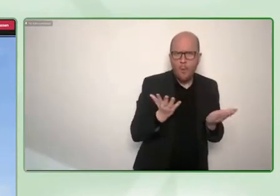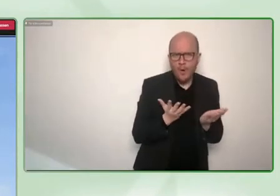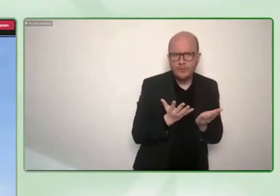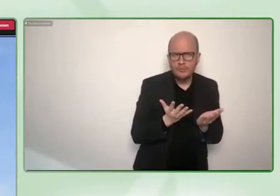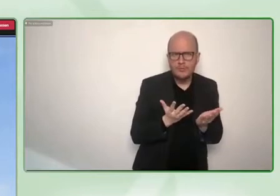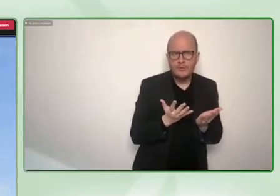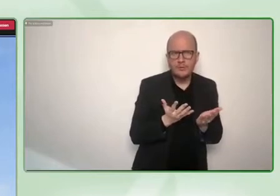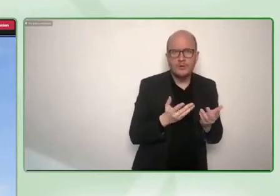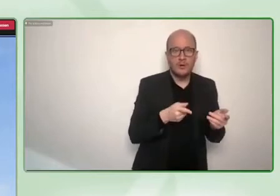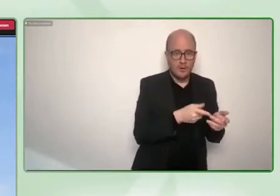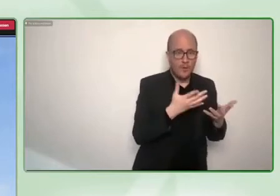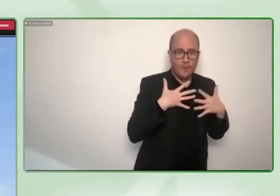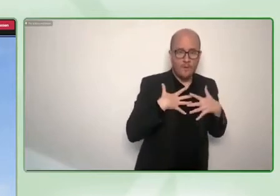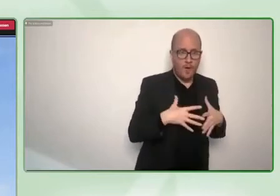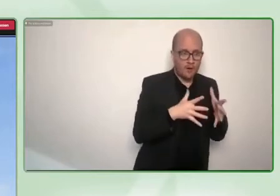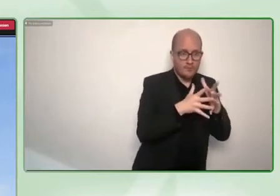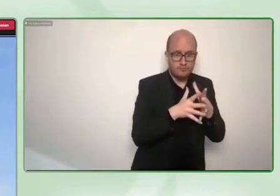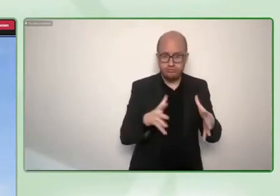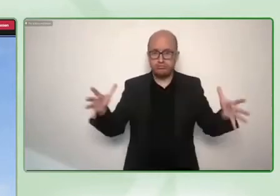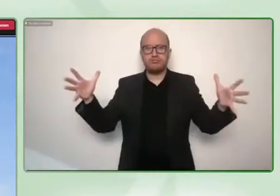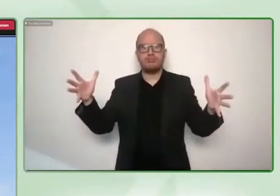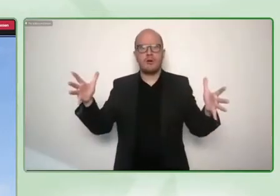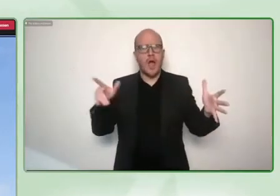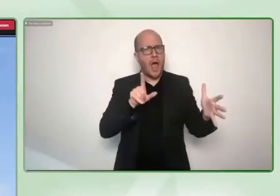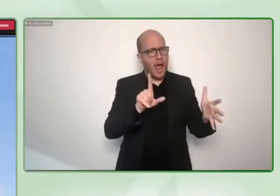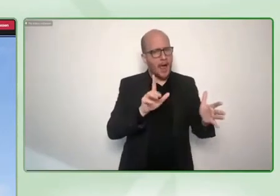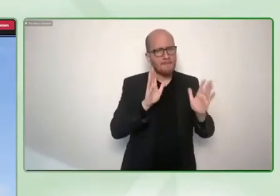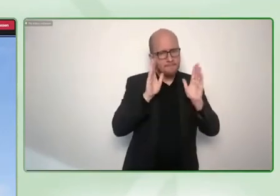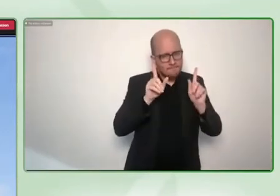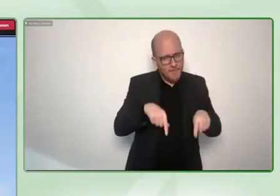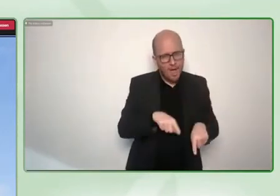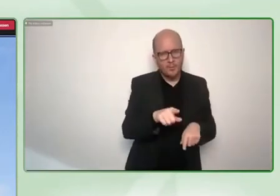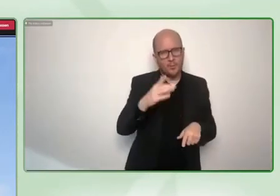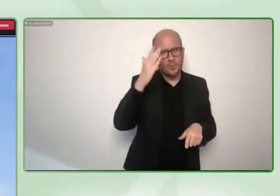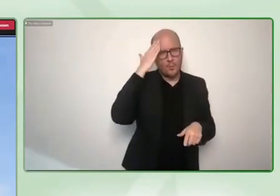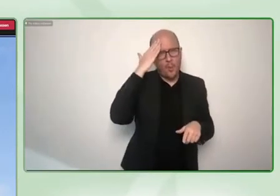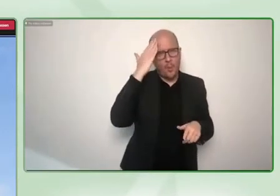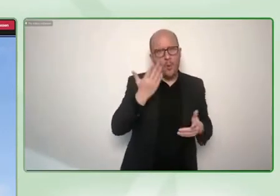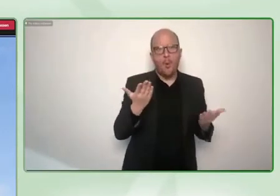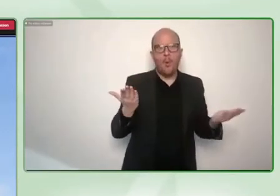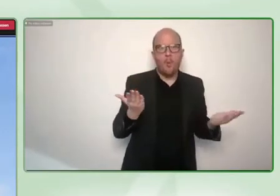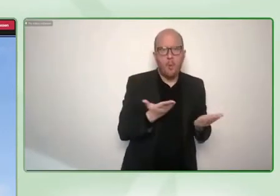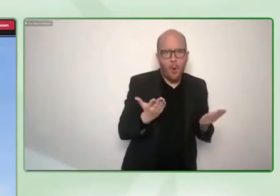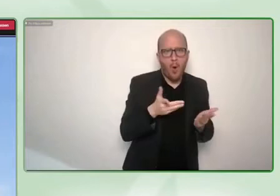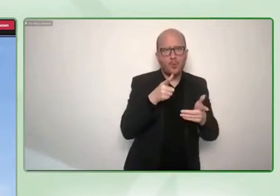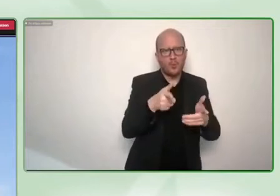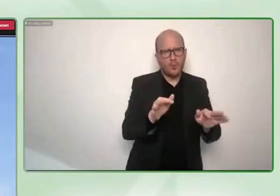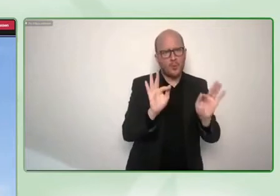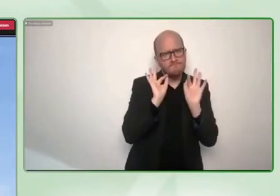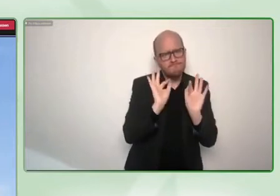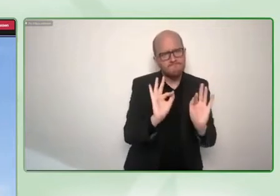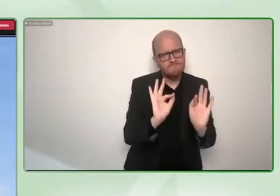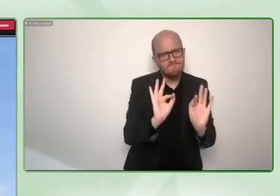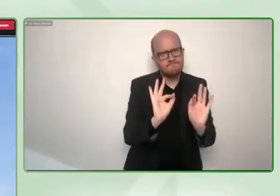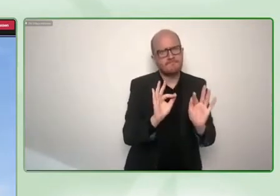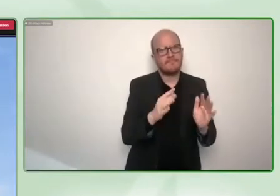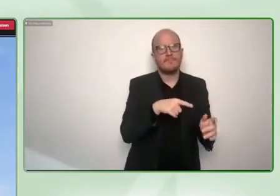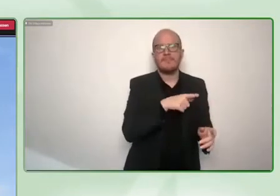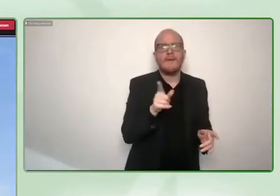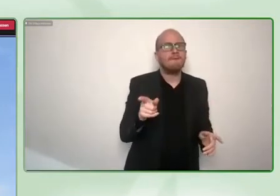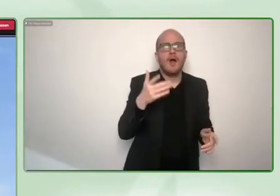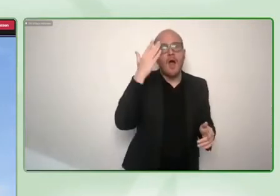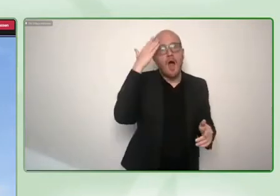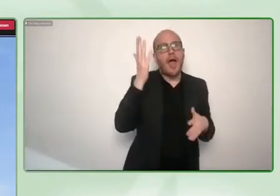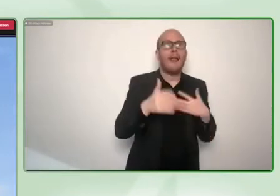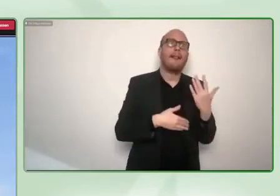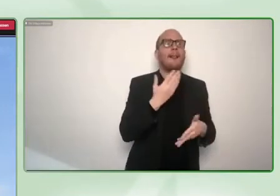So for example you might think that your organization is very effective because you have very good processes or you have a great product but it may be